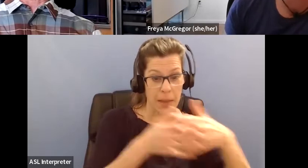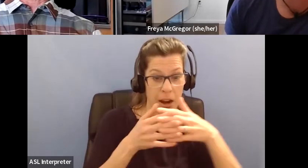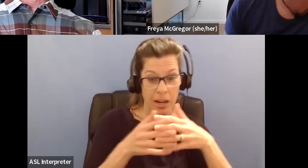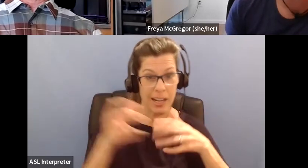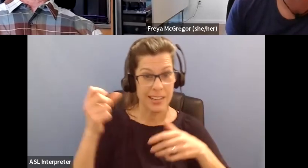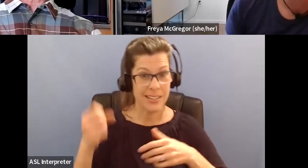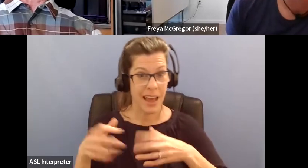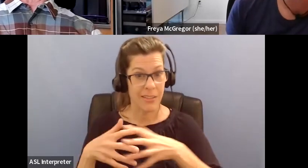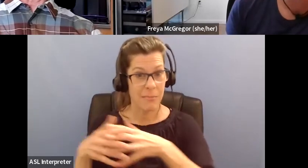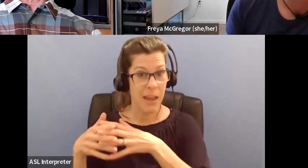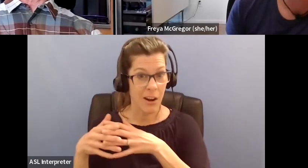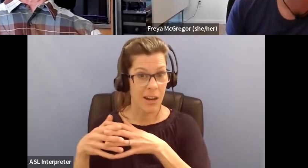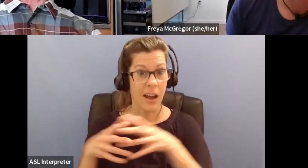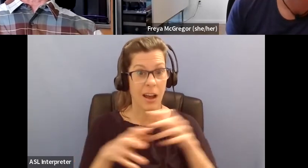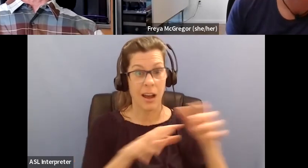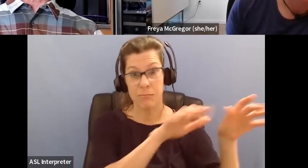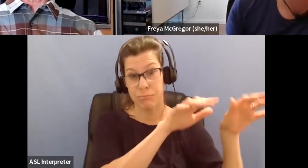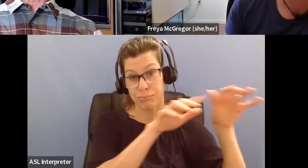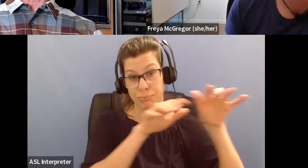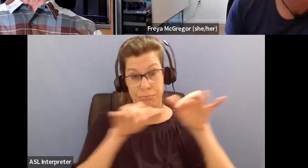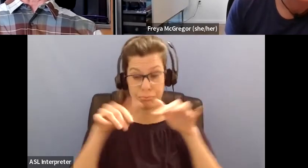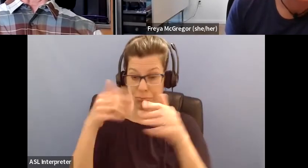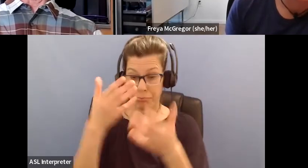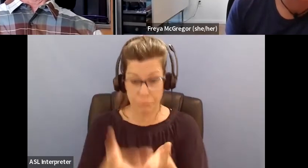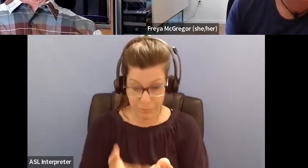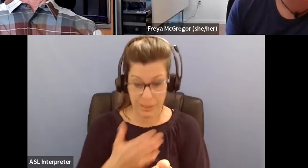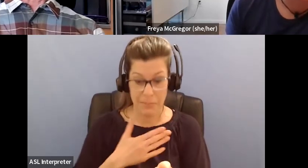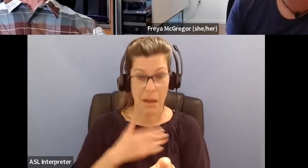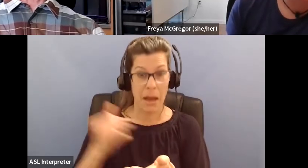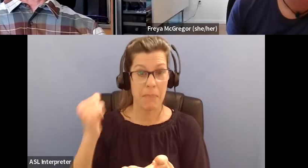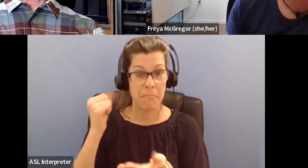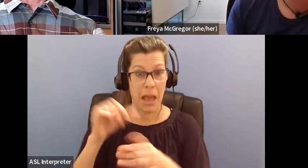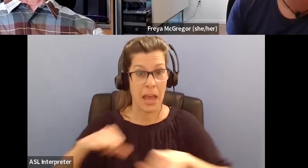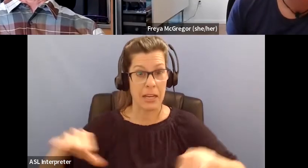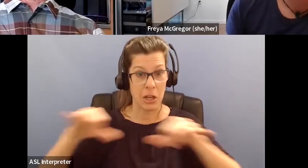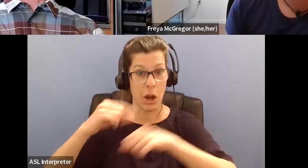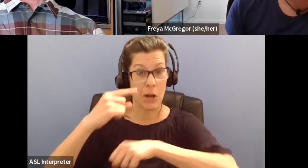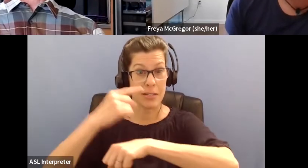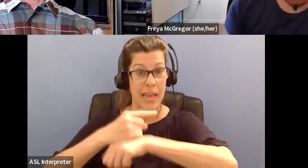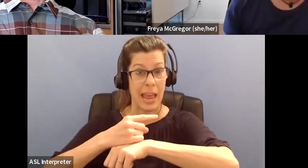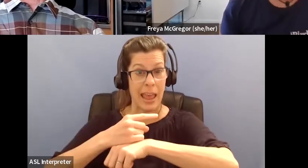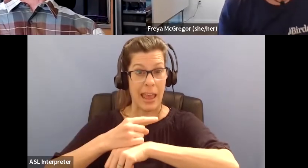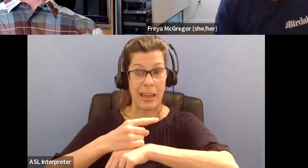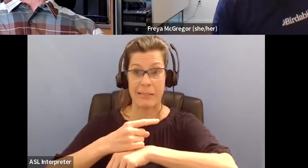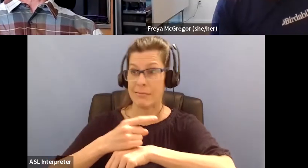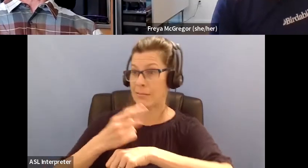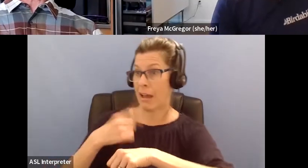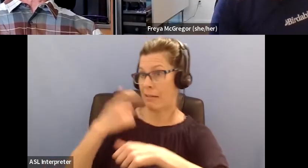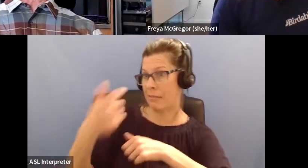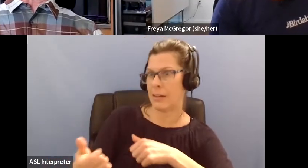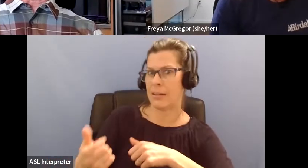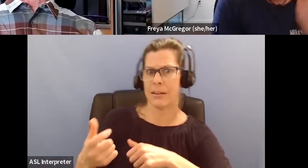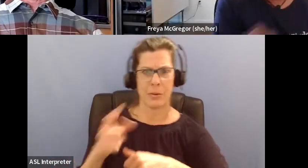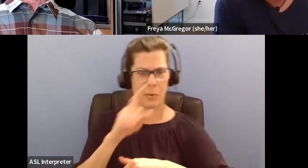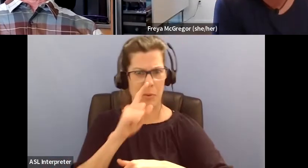guess what? They're gonna land in my backyard for maybe a day. And I'm getting chills right now. There's something